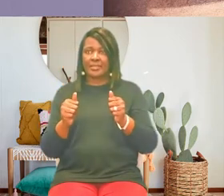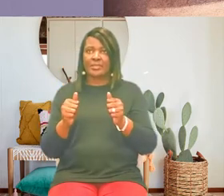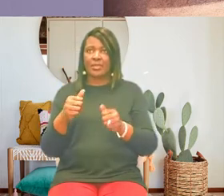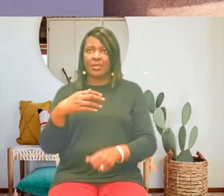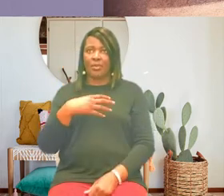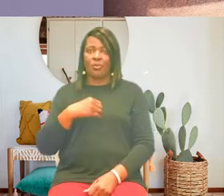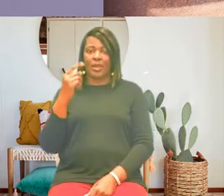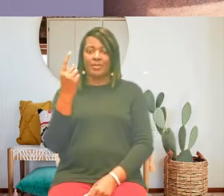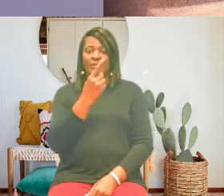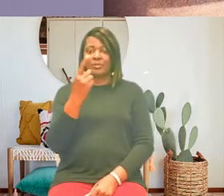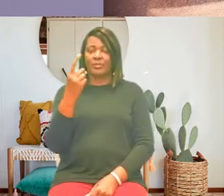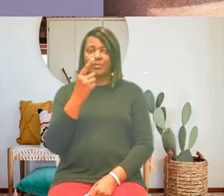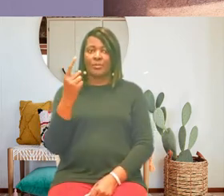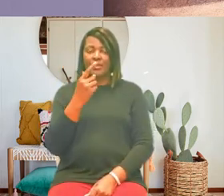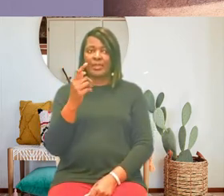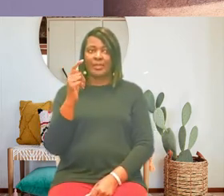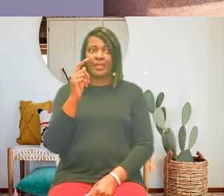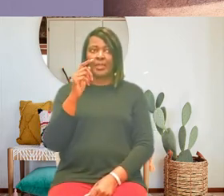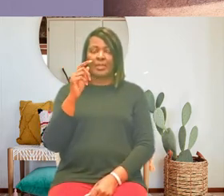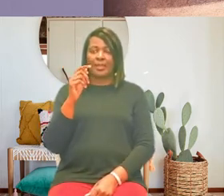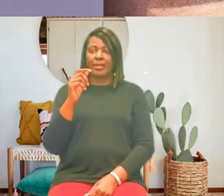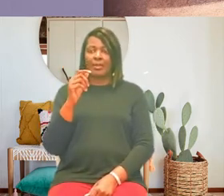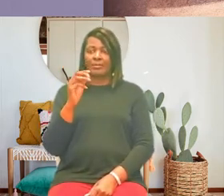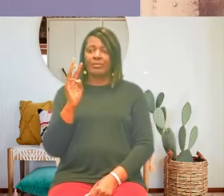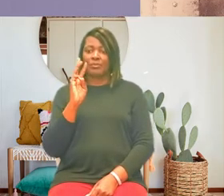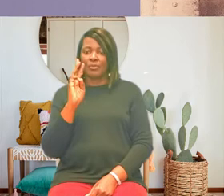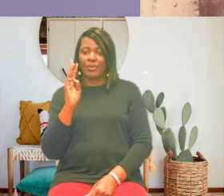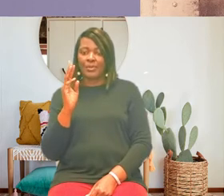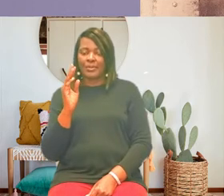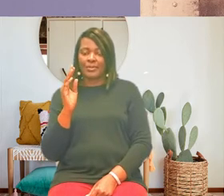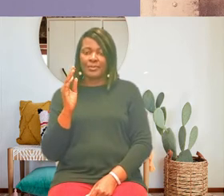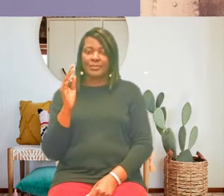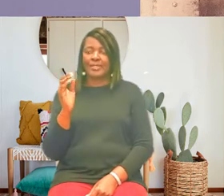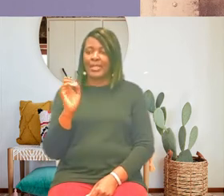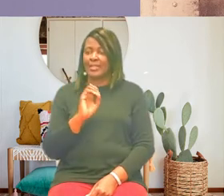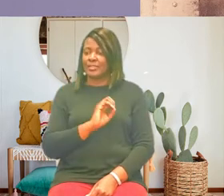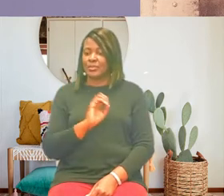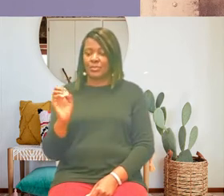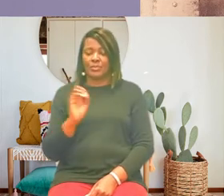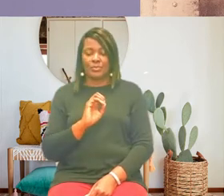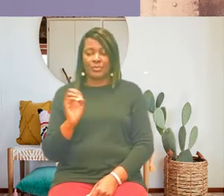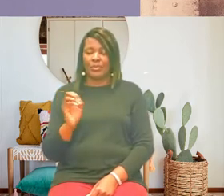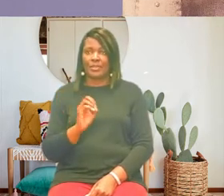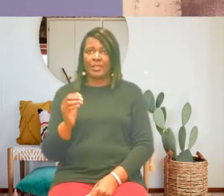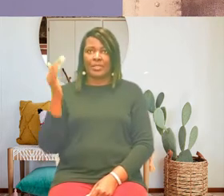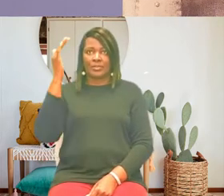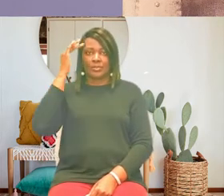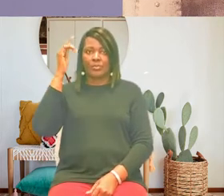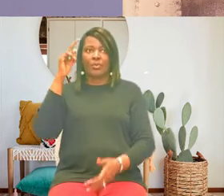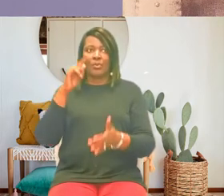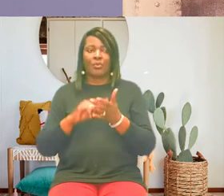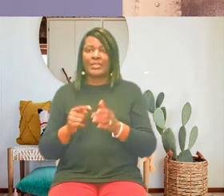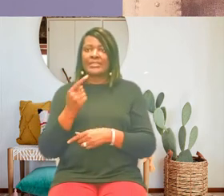whites only and people marching with posters go back to africa none of us knew what to say these